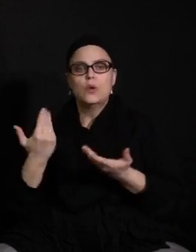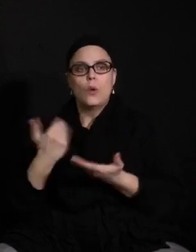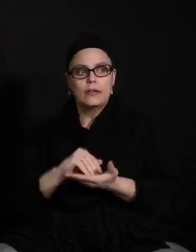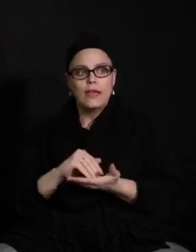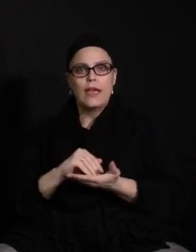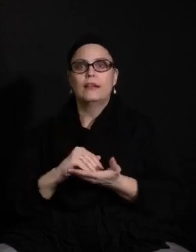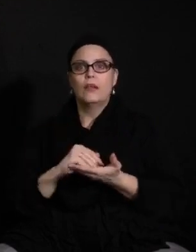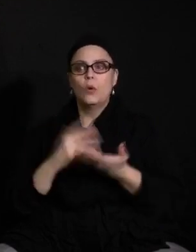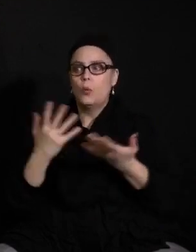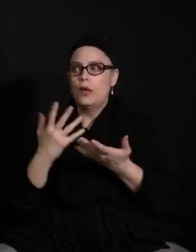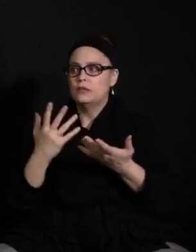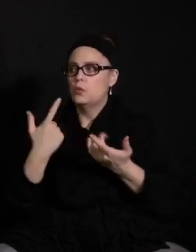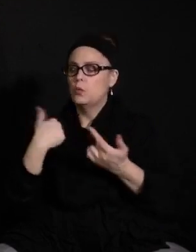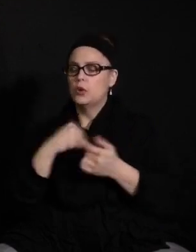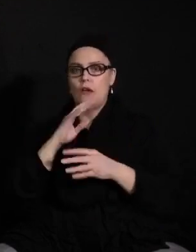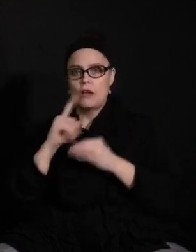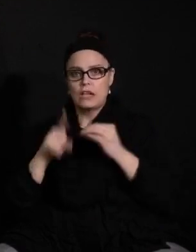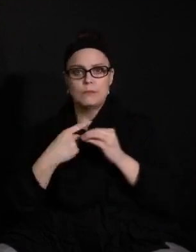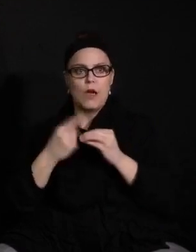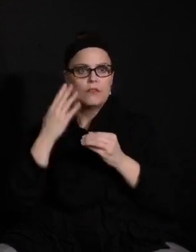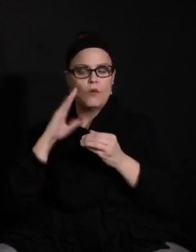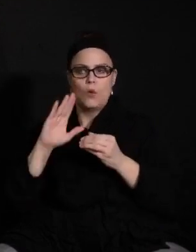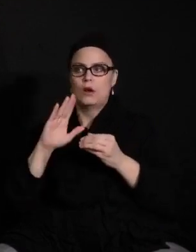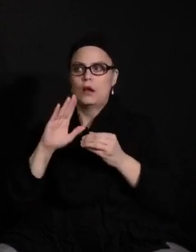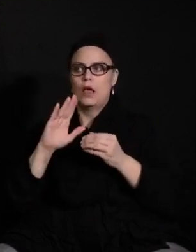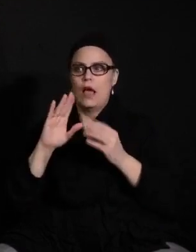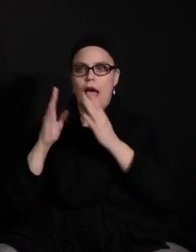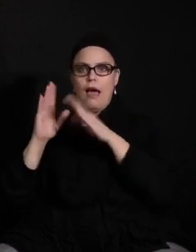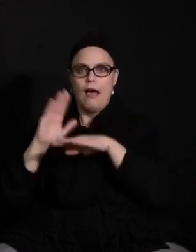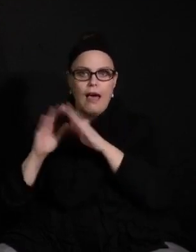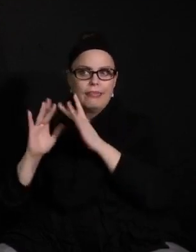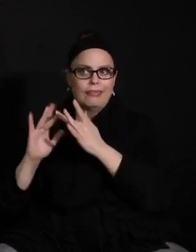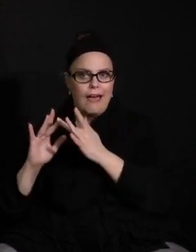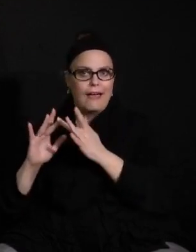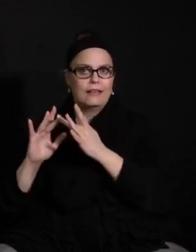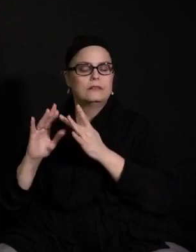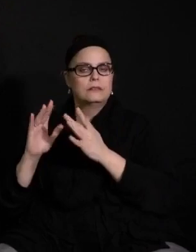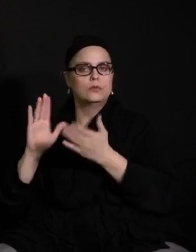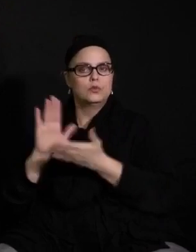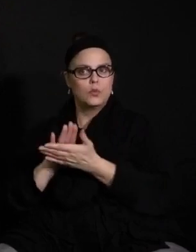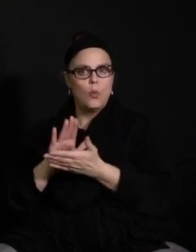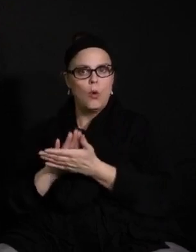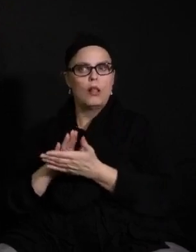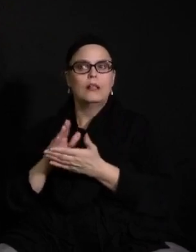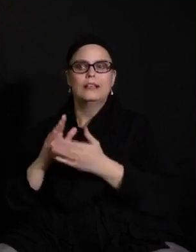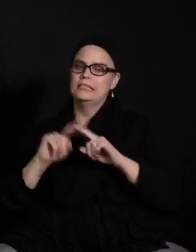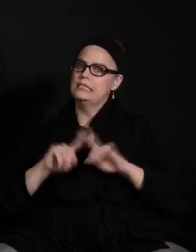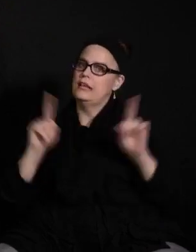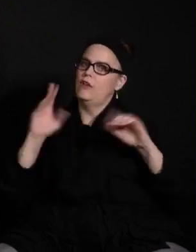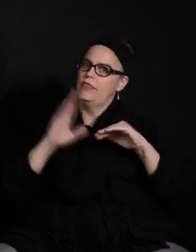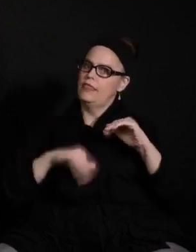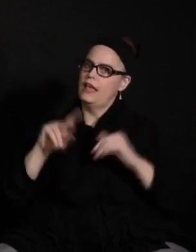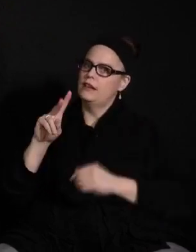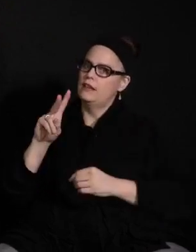in terms of an online school is quite different than virtual learning. Of course, there are applications that will